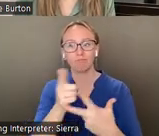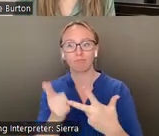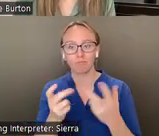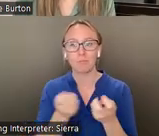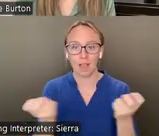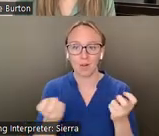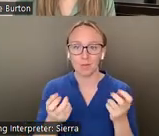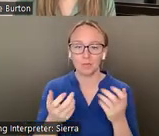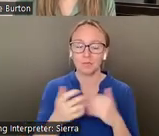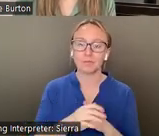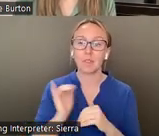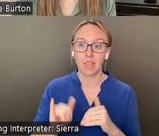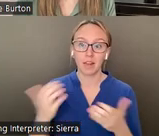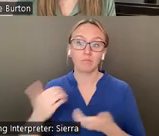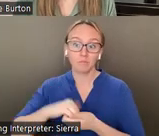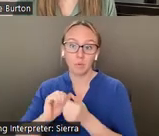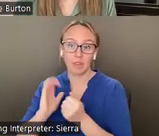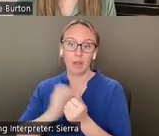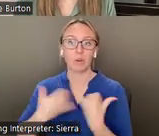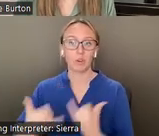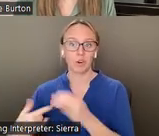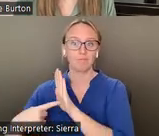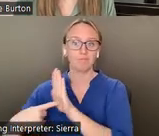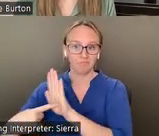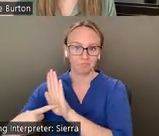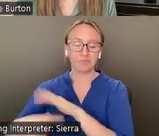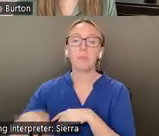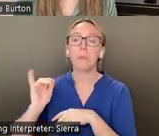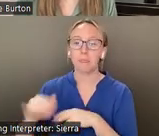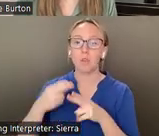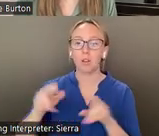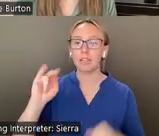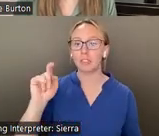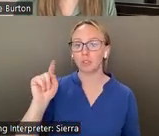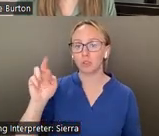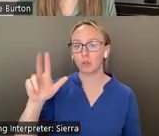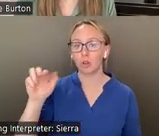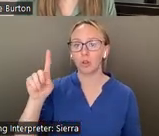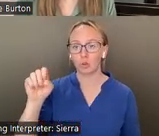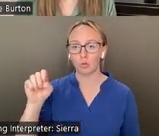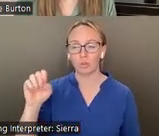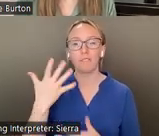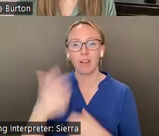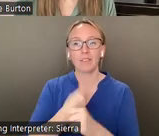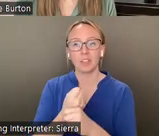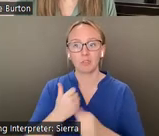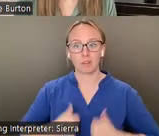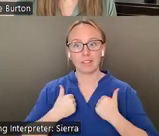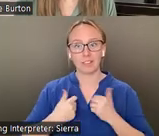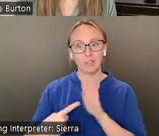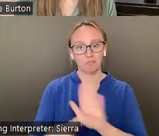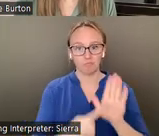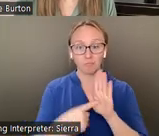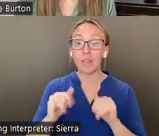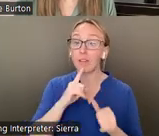current exhibition titled Interlude, a five year residency retrospective. This exhibition was a first for us as it pairs